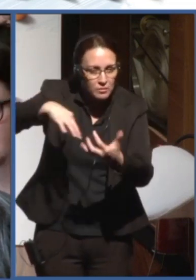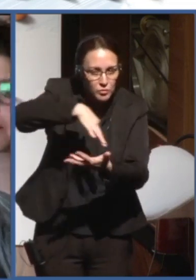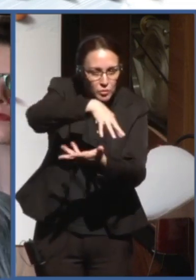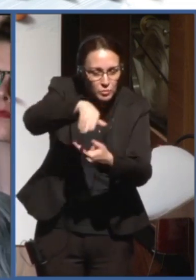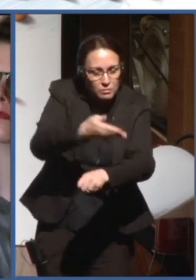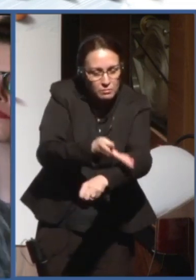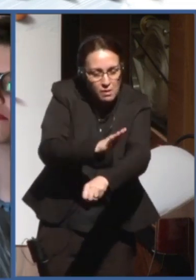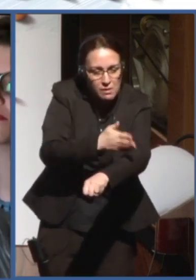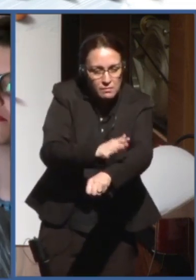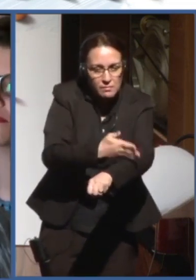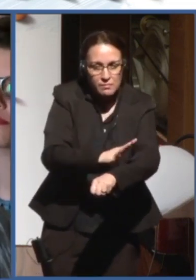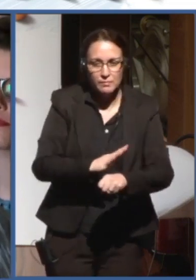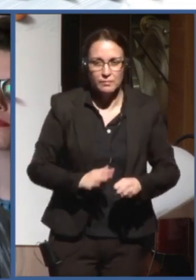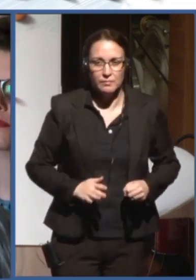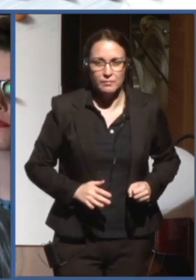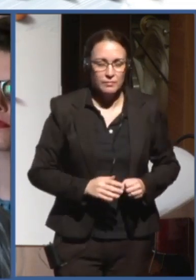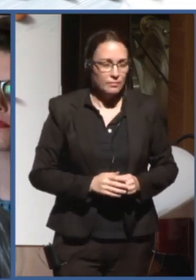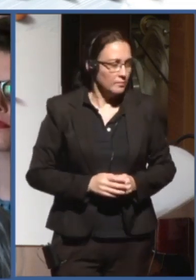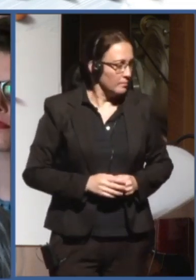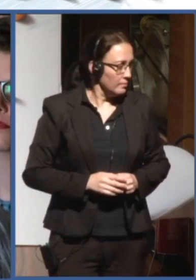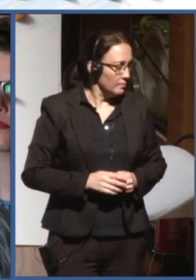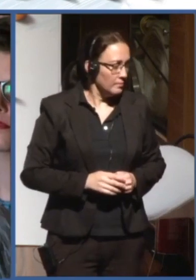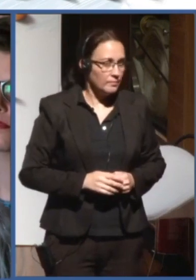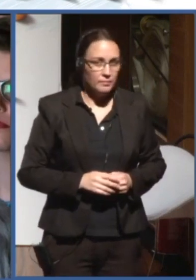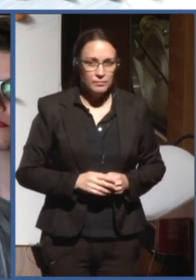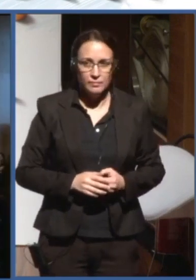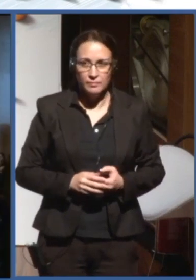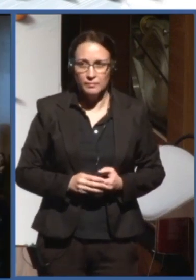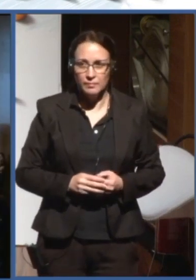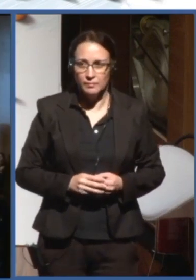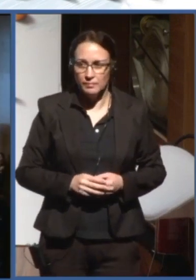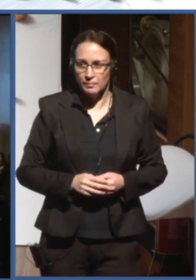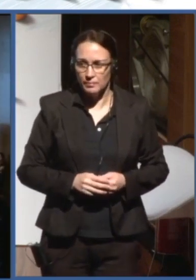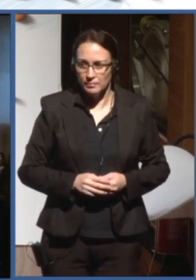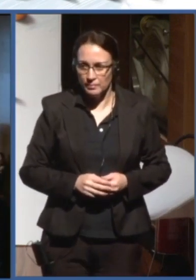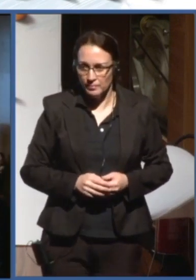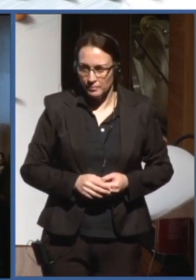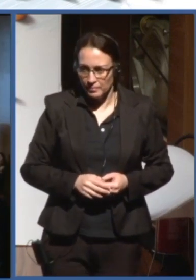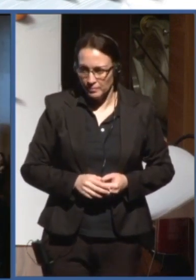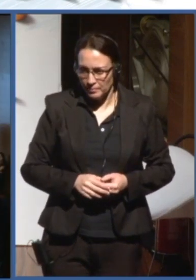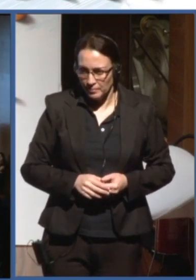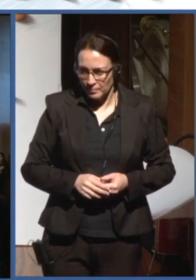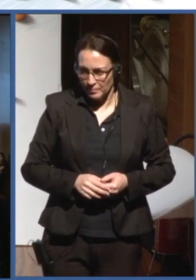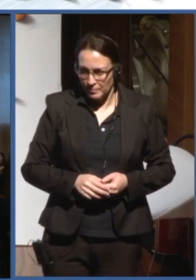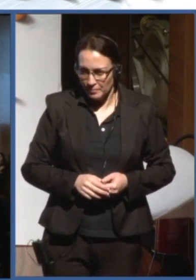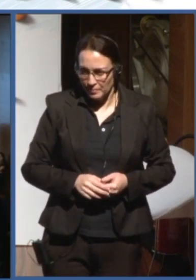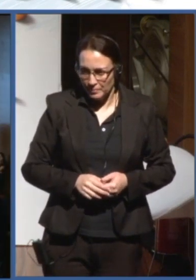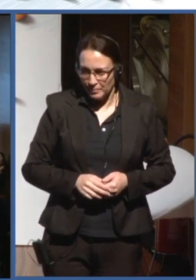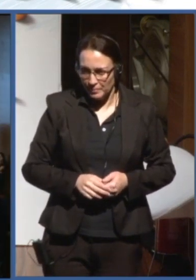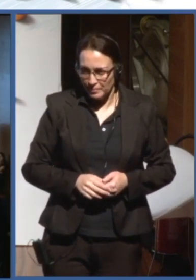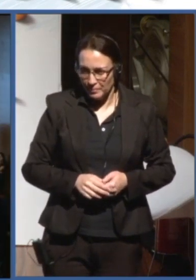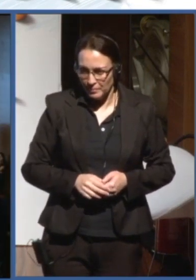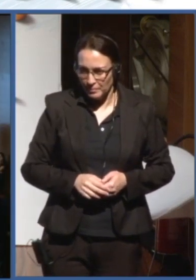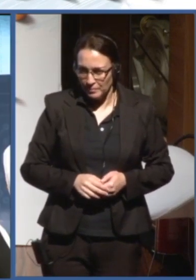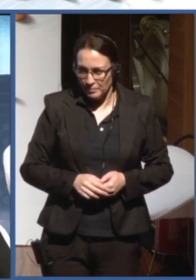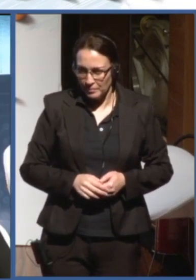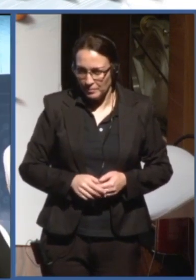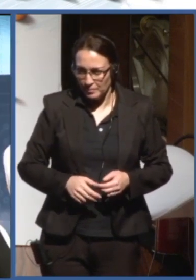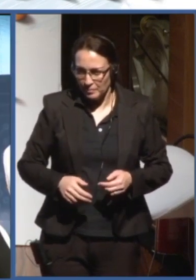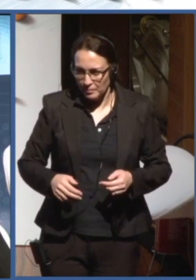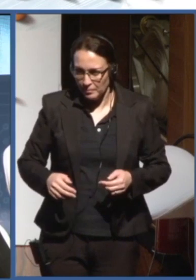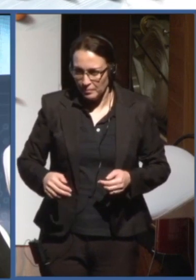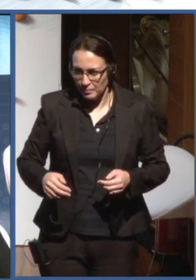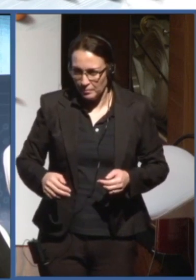because... Yeah. The gentleman... Okay. English or Portuguese? Okay.